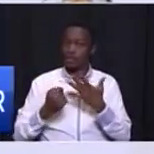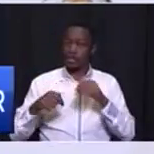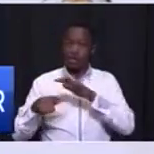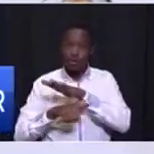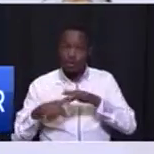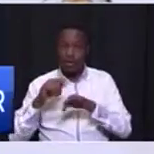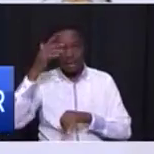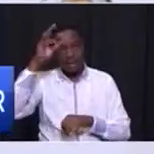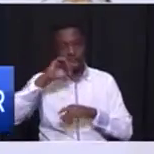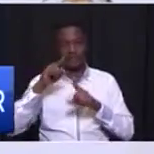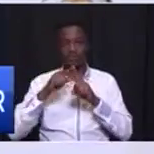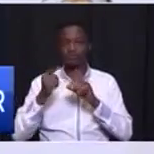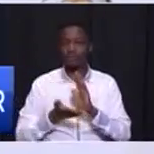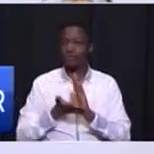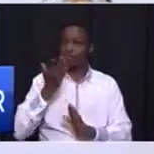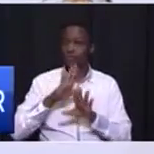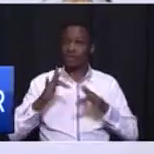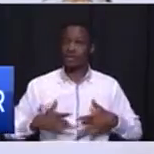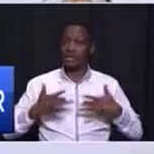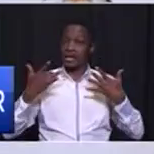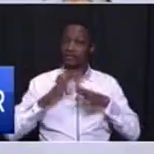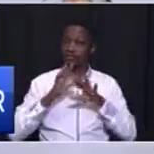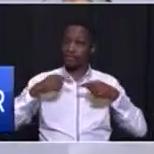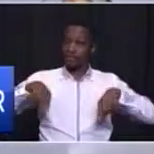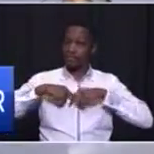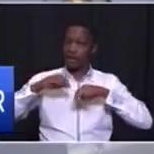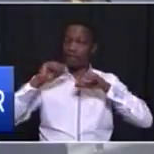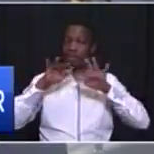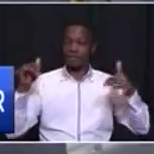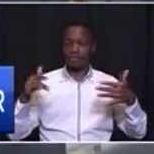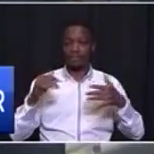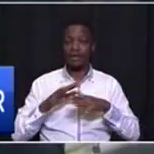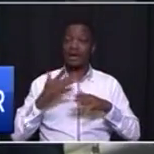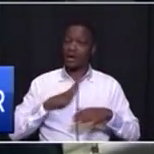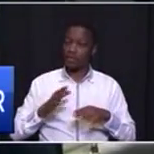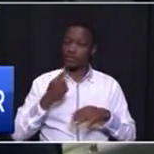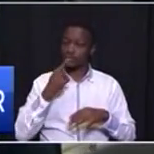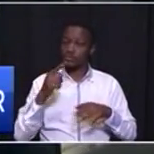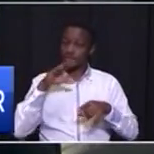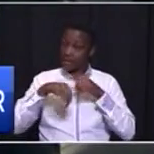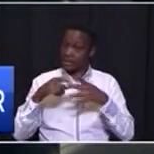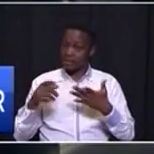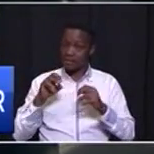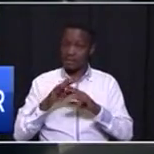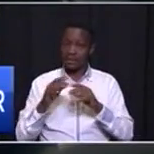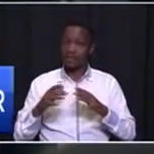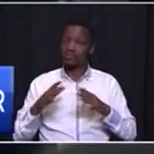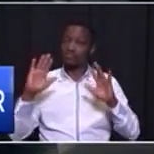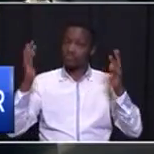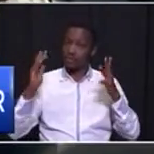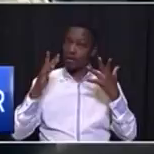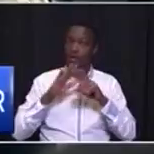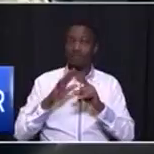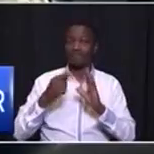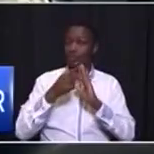lives of our people and I want to take this opportunity to commend the municipalities in Gauteng for their unqualified